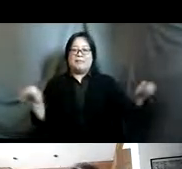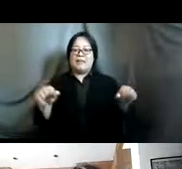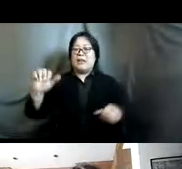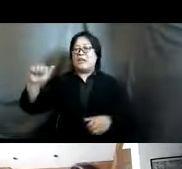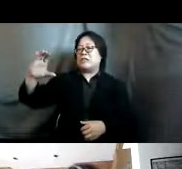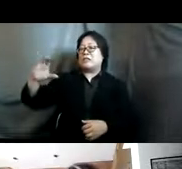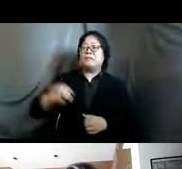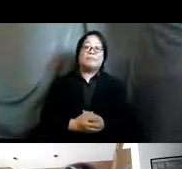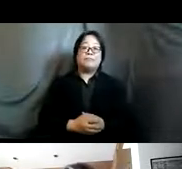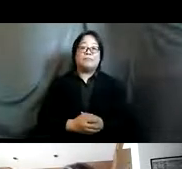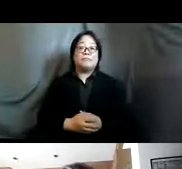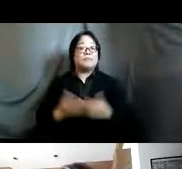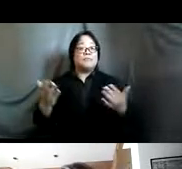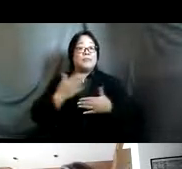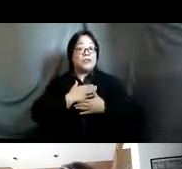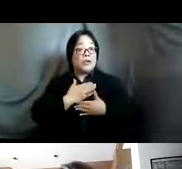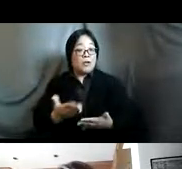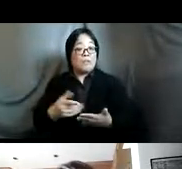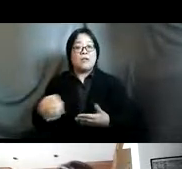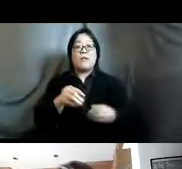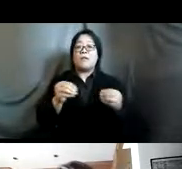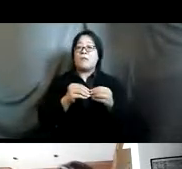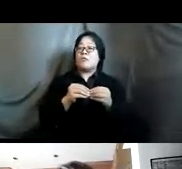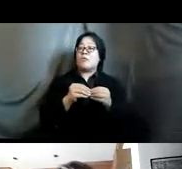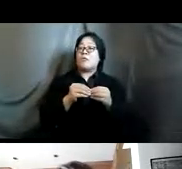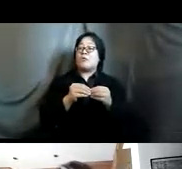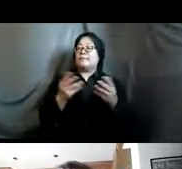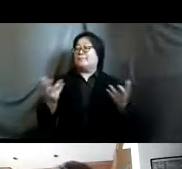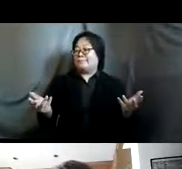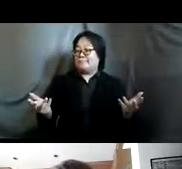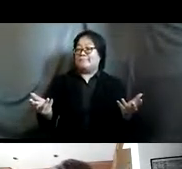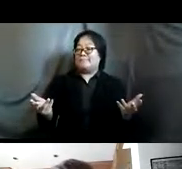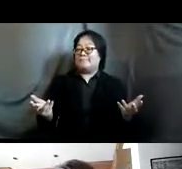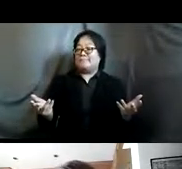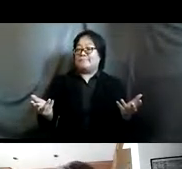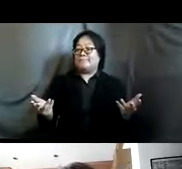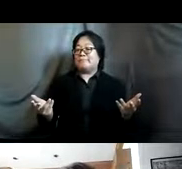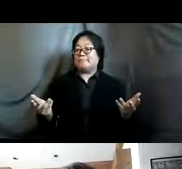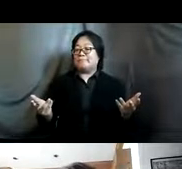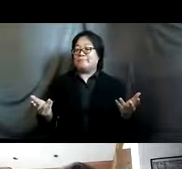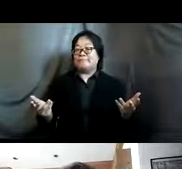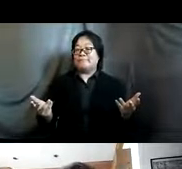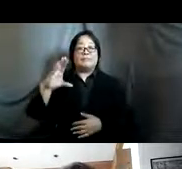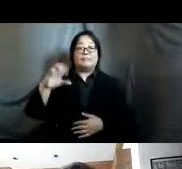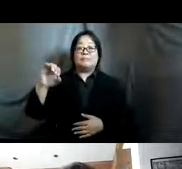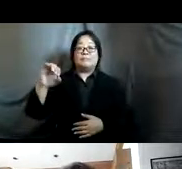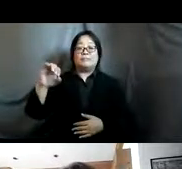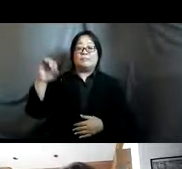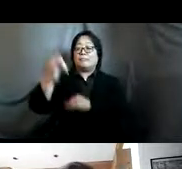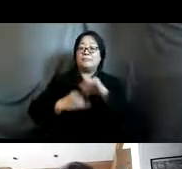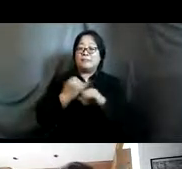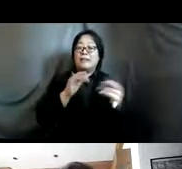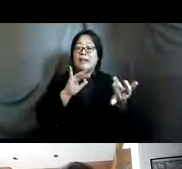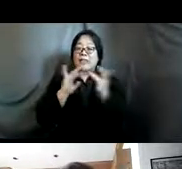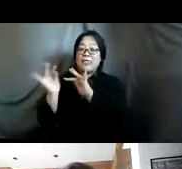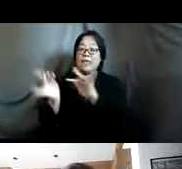at some programmatic commitments which is more in terms of what for example uh international civil society organizations networks the